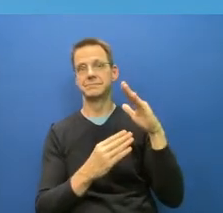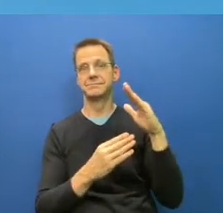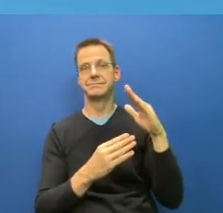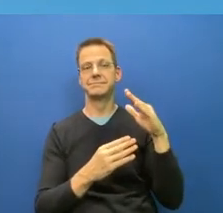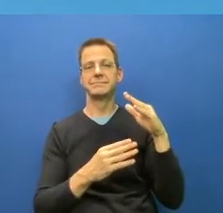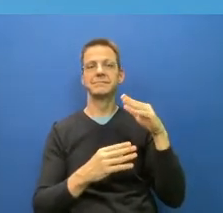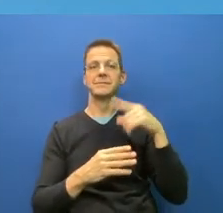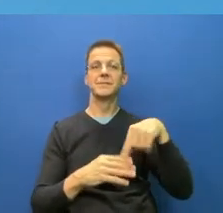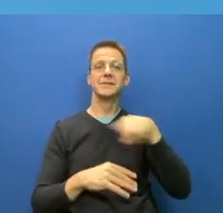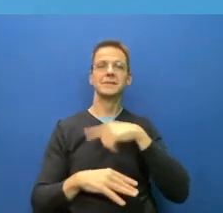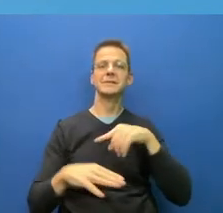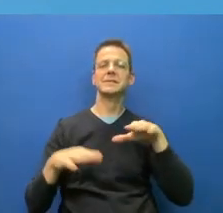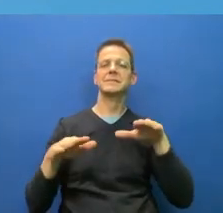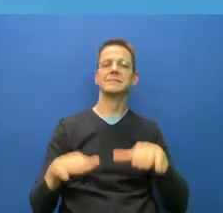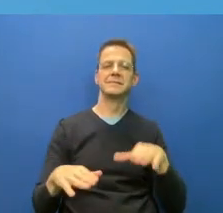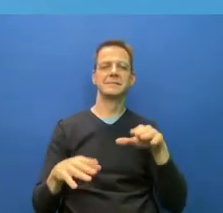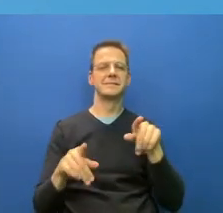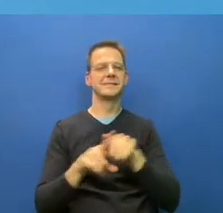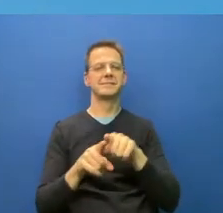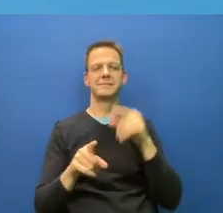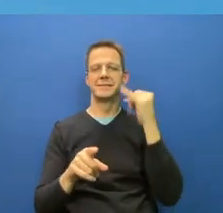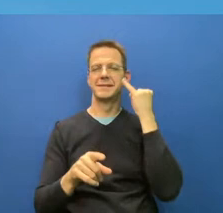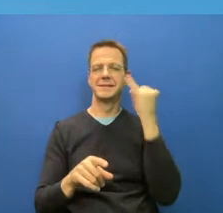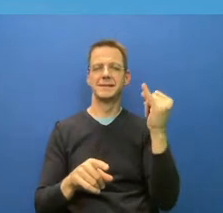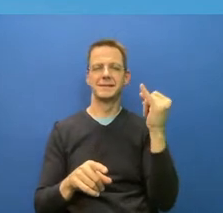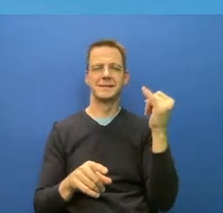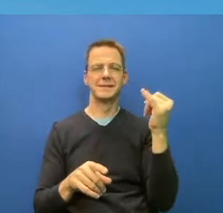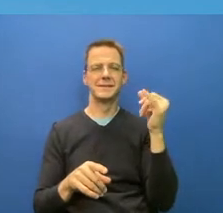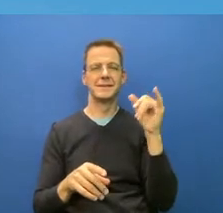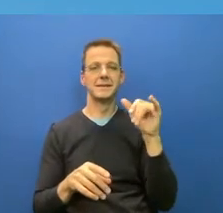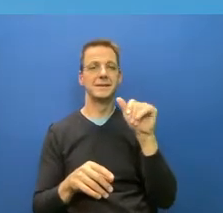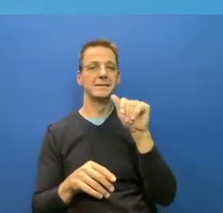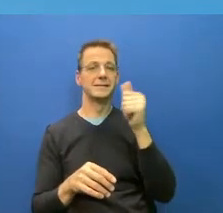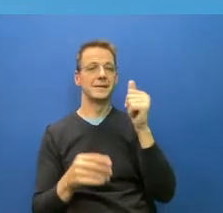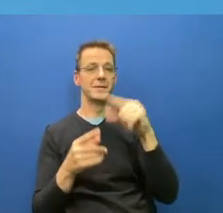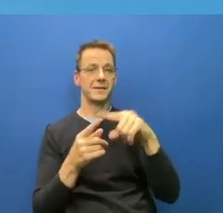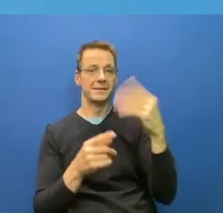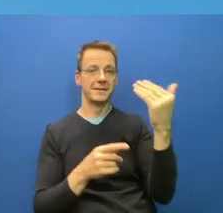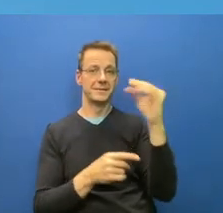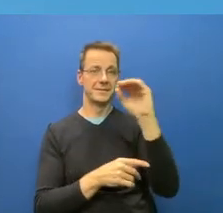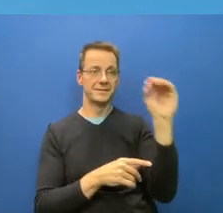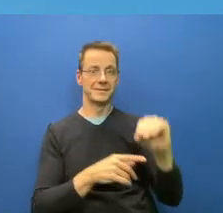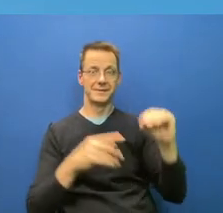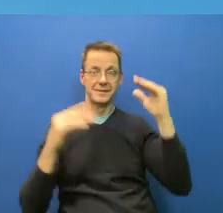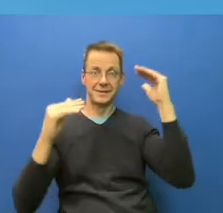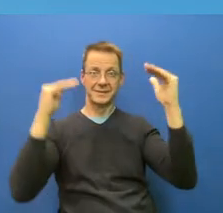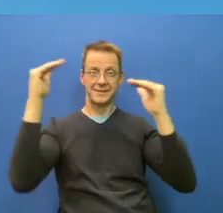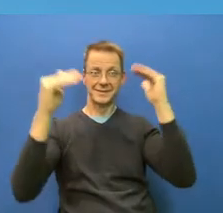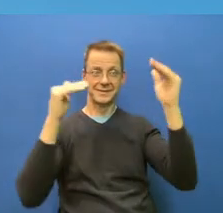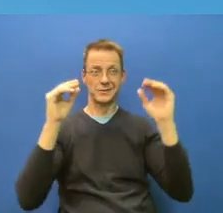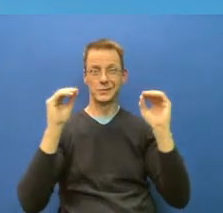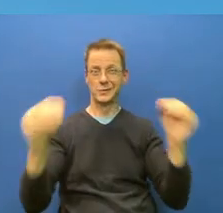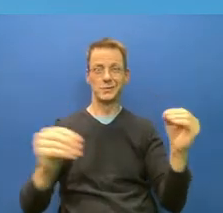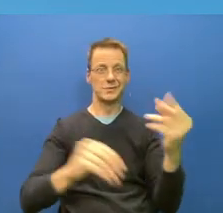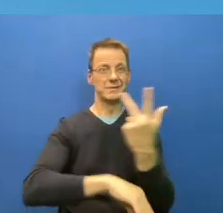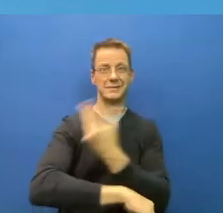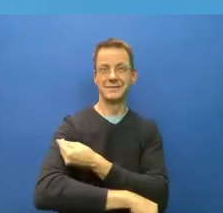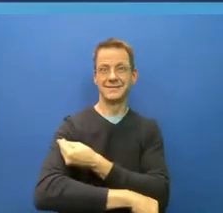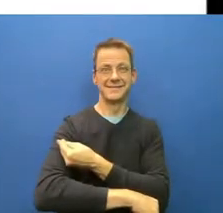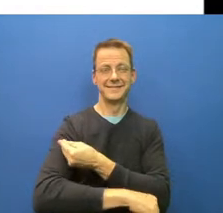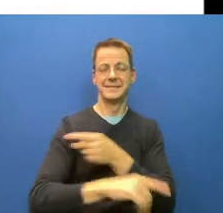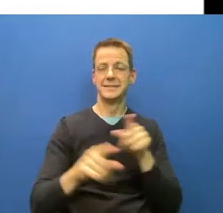unvaccinated. And the 10 to 15 percent children are still unvaccinated as well. Next slide, please. All this